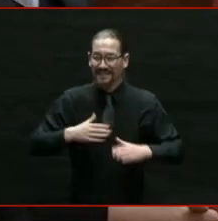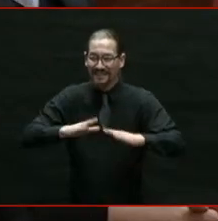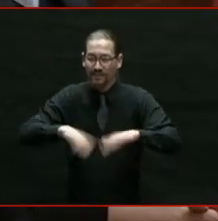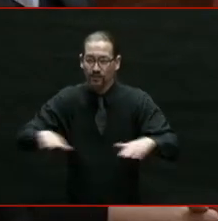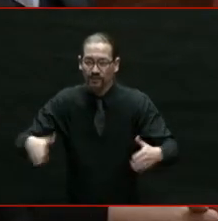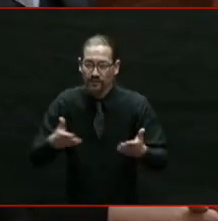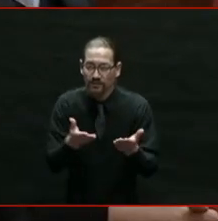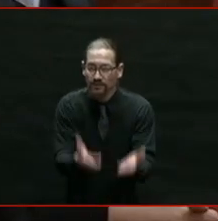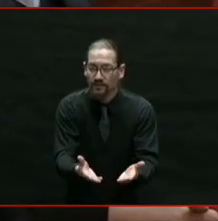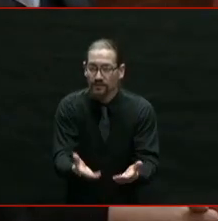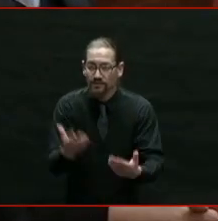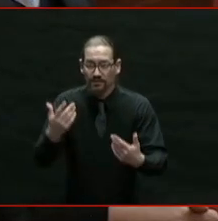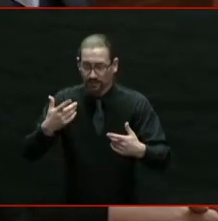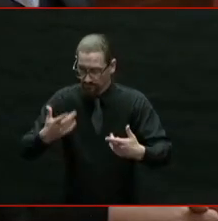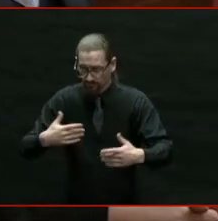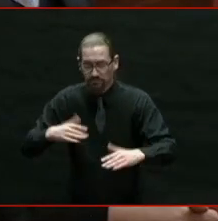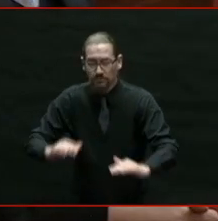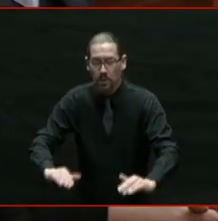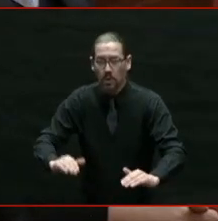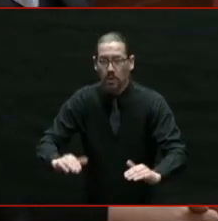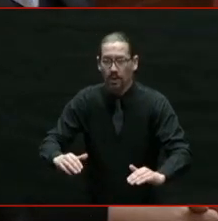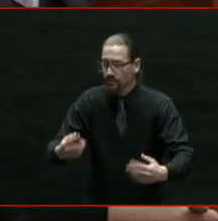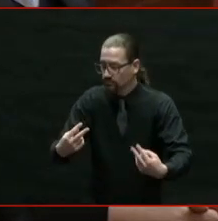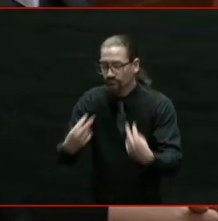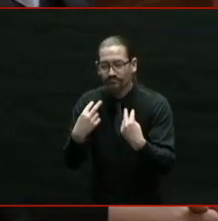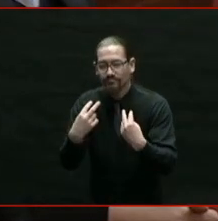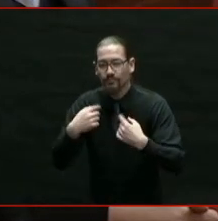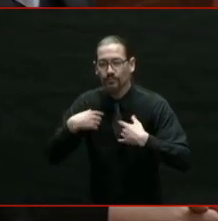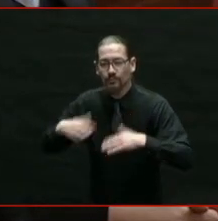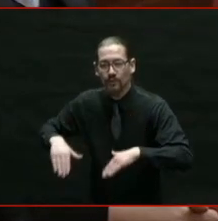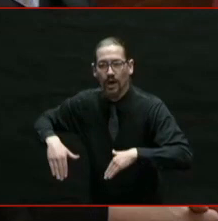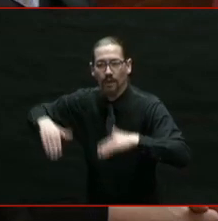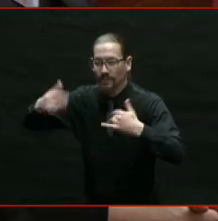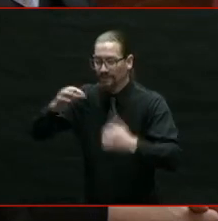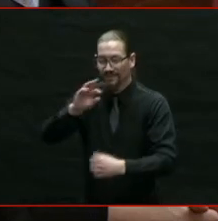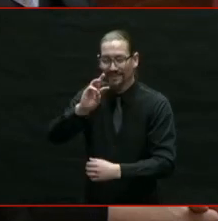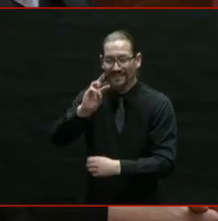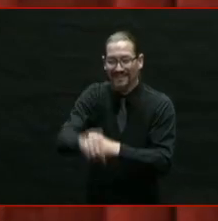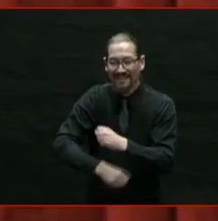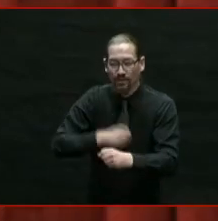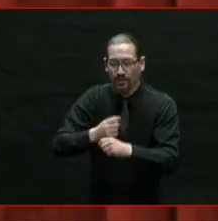in these last ten years embraced by the people of Rhode Island.